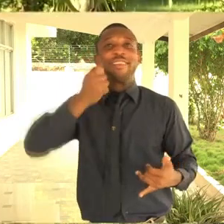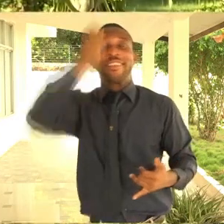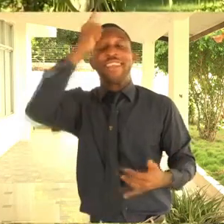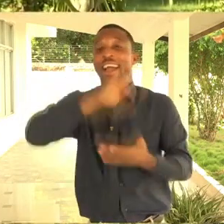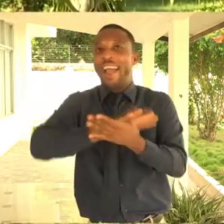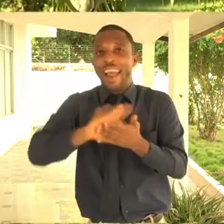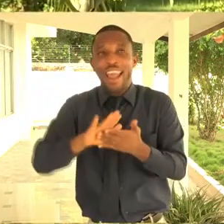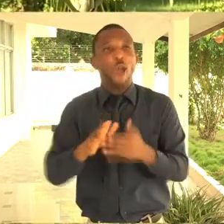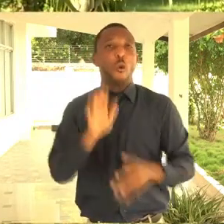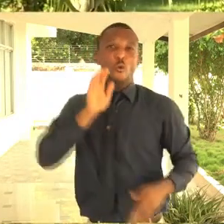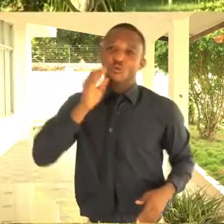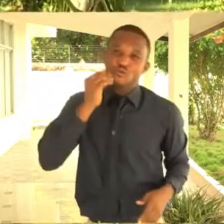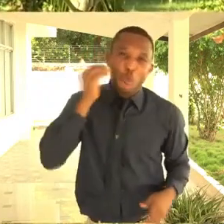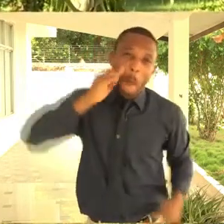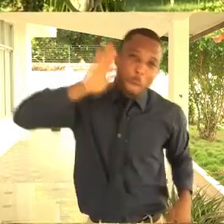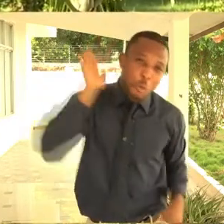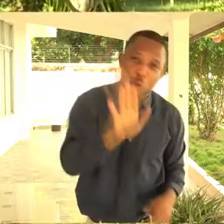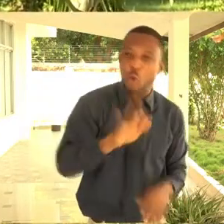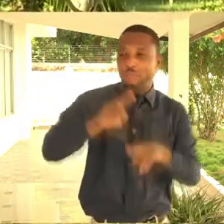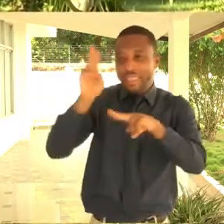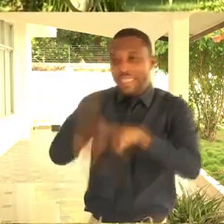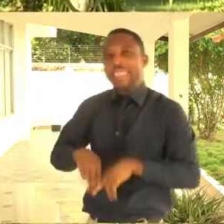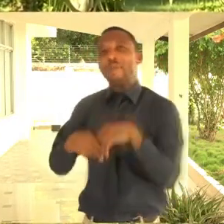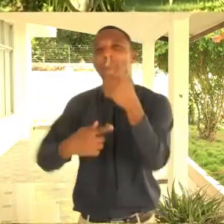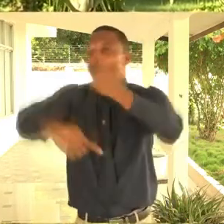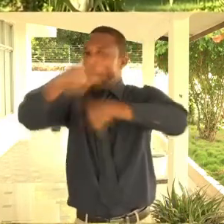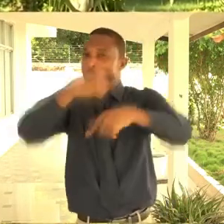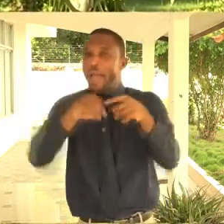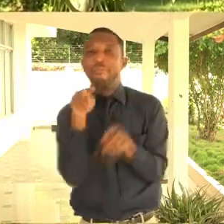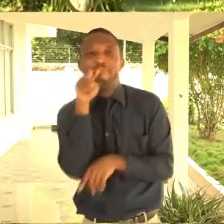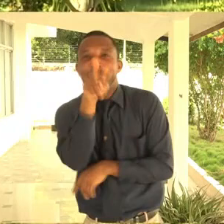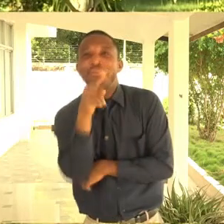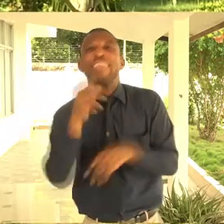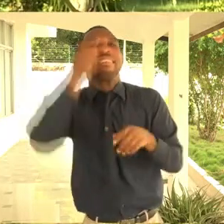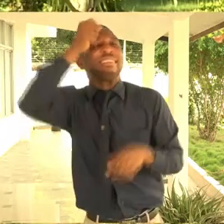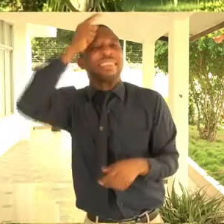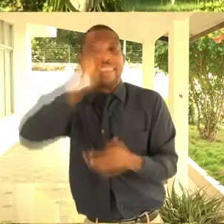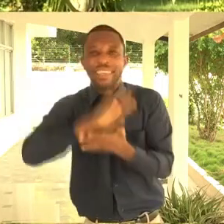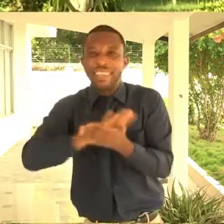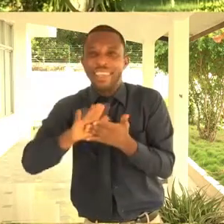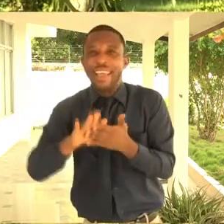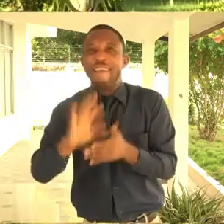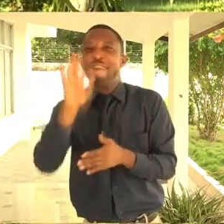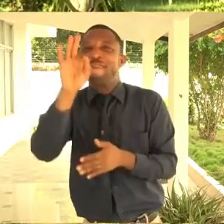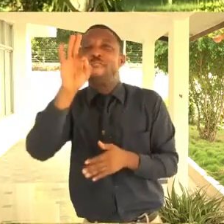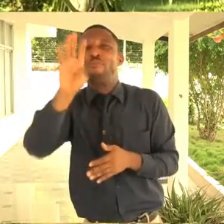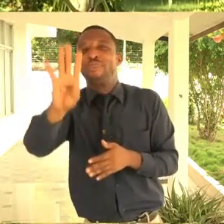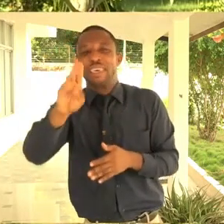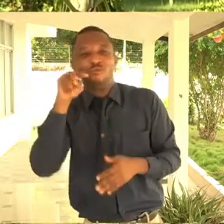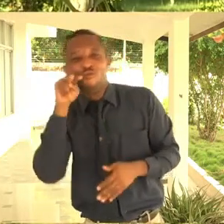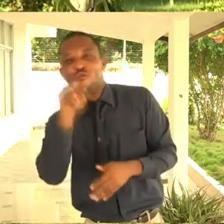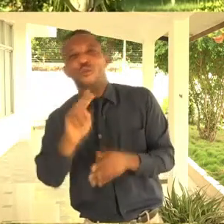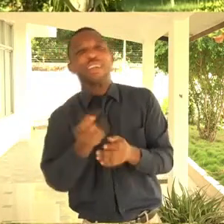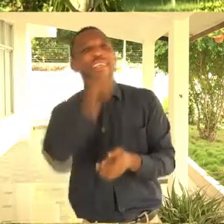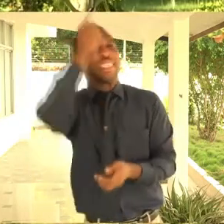message at the right time. The signs are big enough. You can see it in the comfort of your home or you can pick your phone, check on Facebook live,